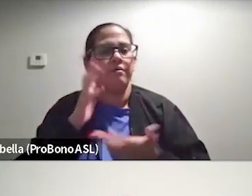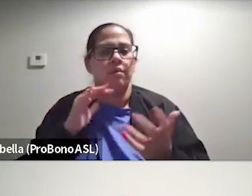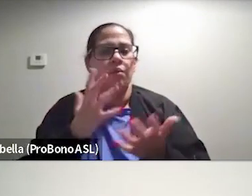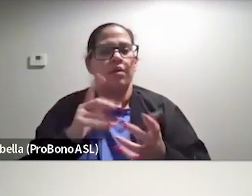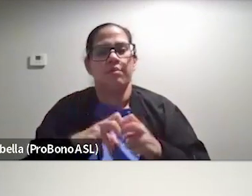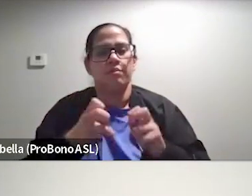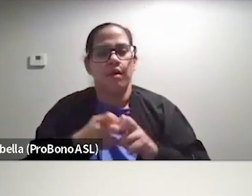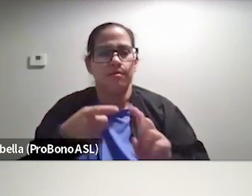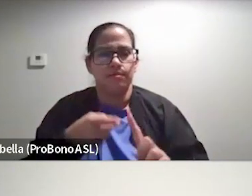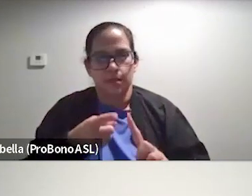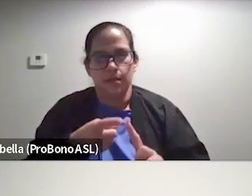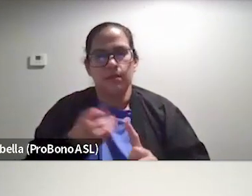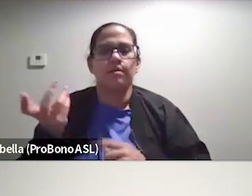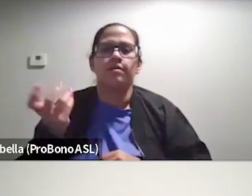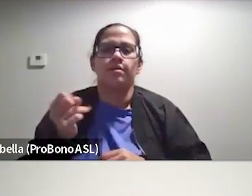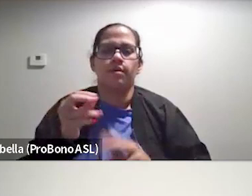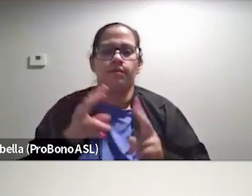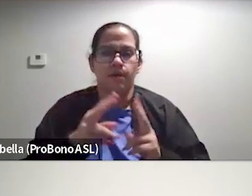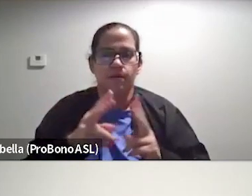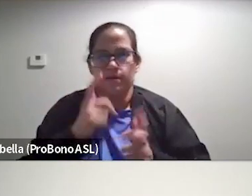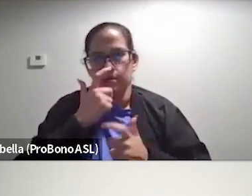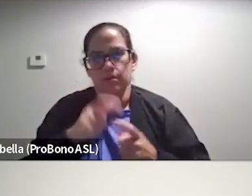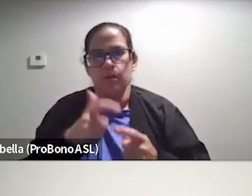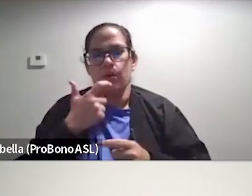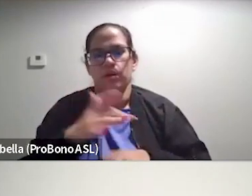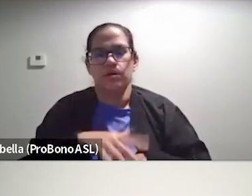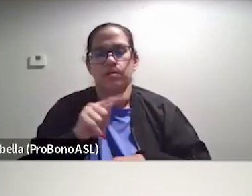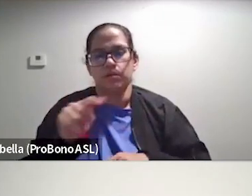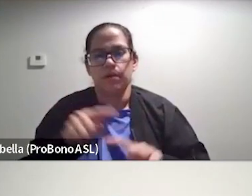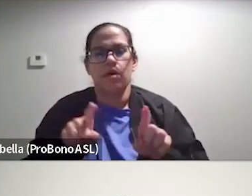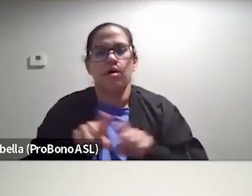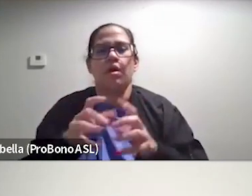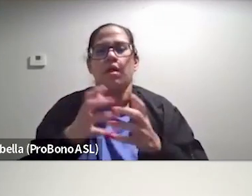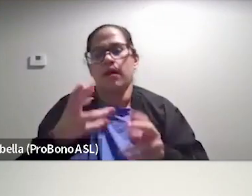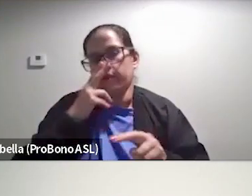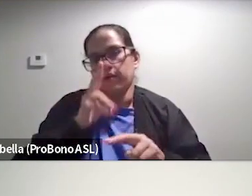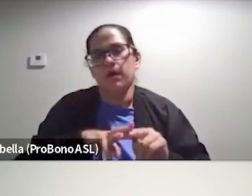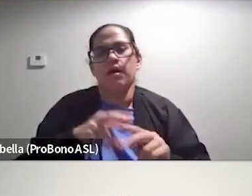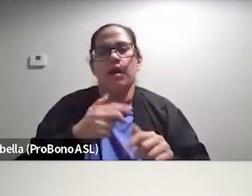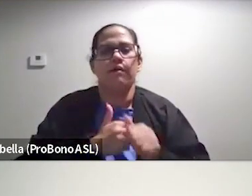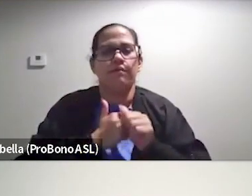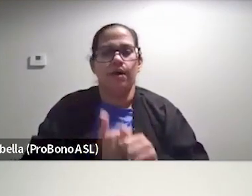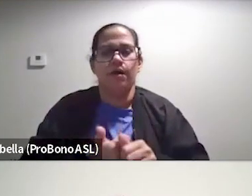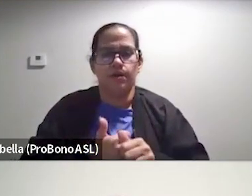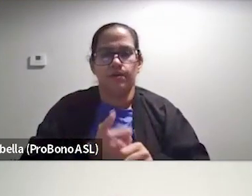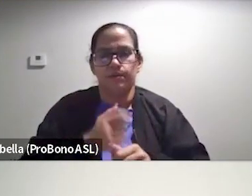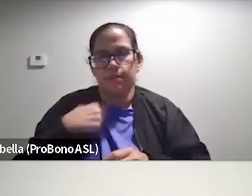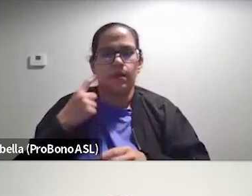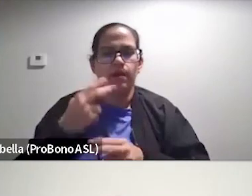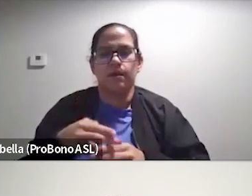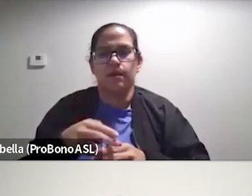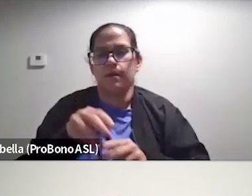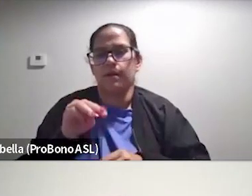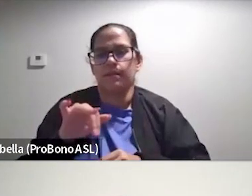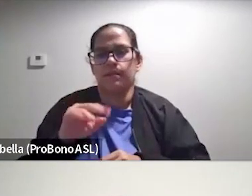problem is. So it is very interesting to watch this on TikTok, but it's also a lot of fun. I follow, um, oh, I think her name is Midnight